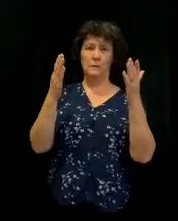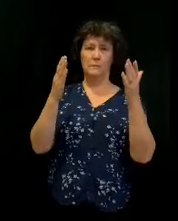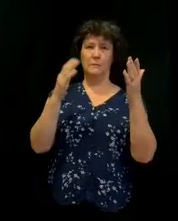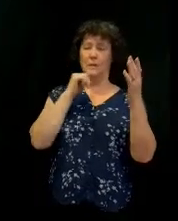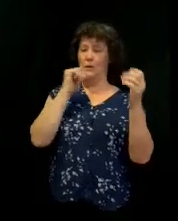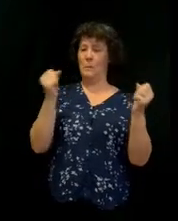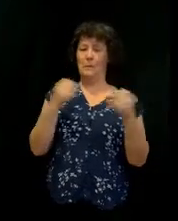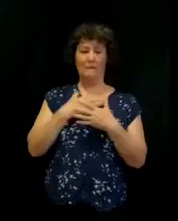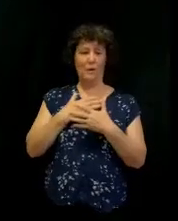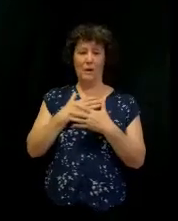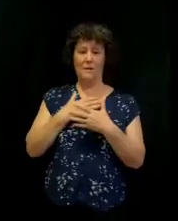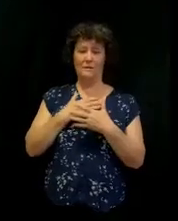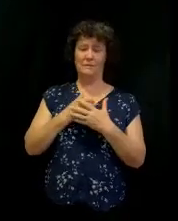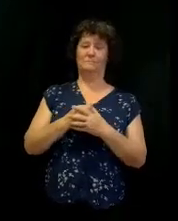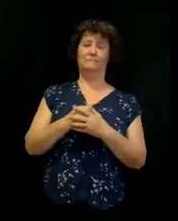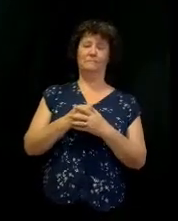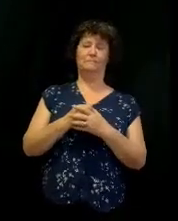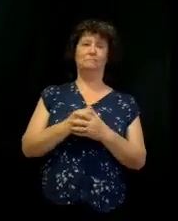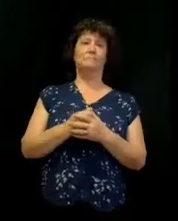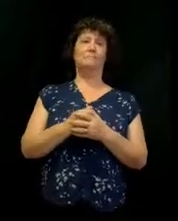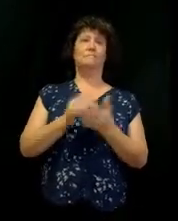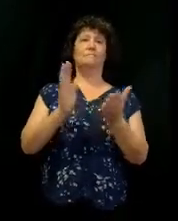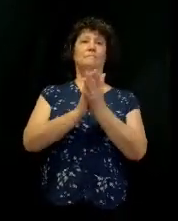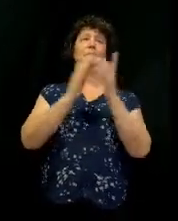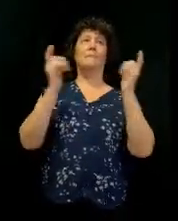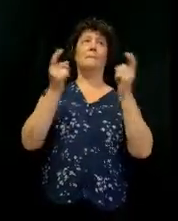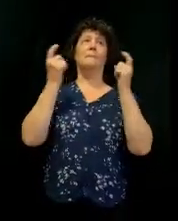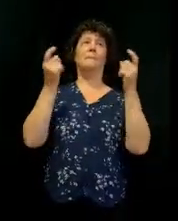I want you to stand to your feet. Hallelujah.